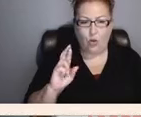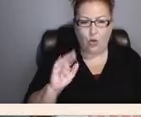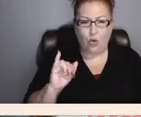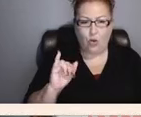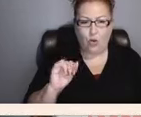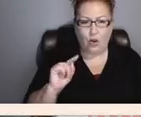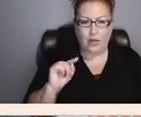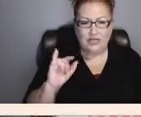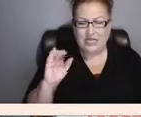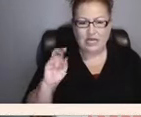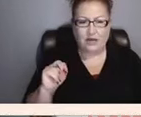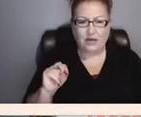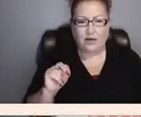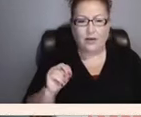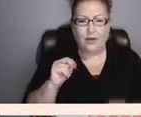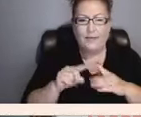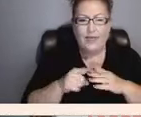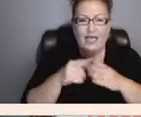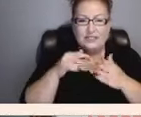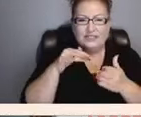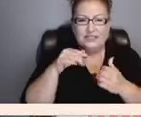dyslexia.